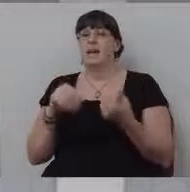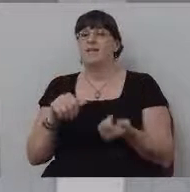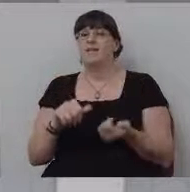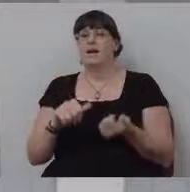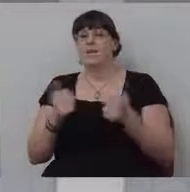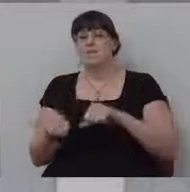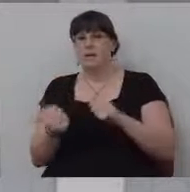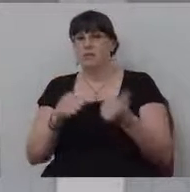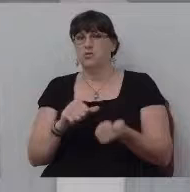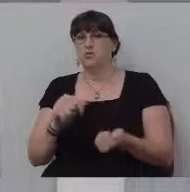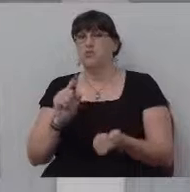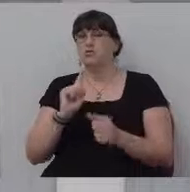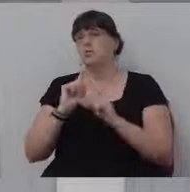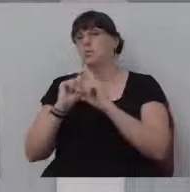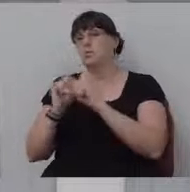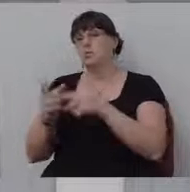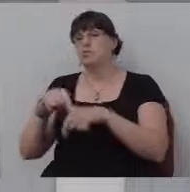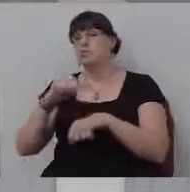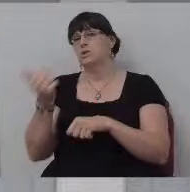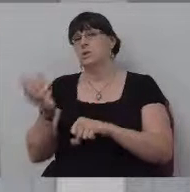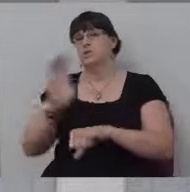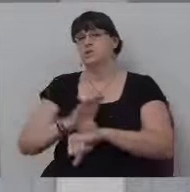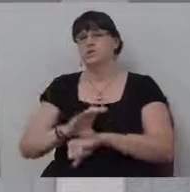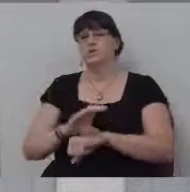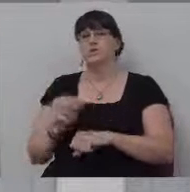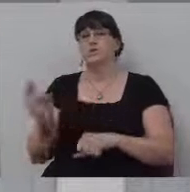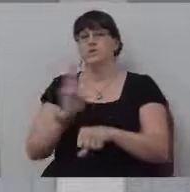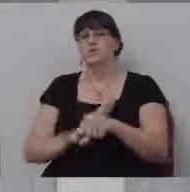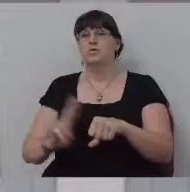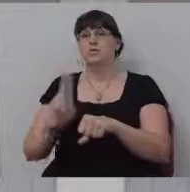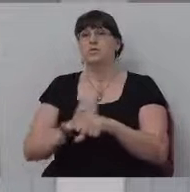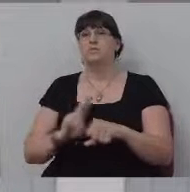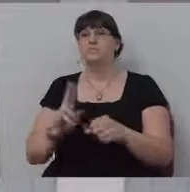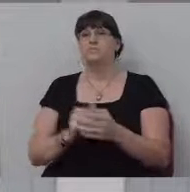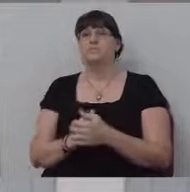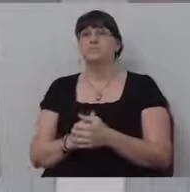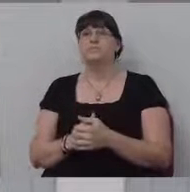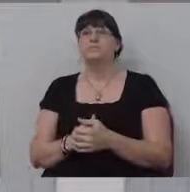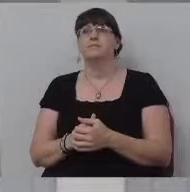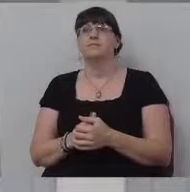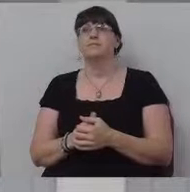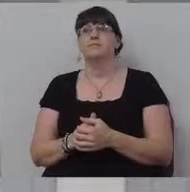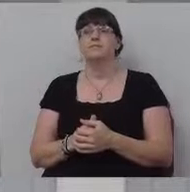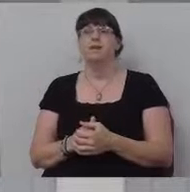another church and borrowed the baptistry, uh, uh, for the service and, and, um,